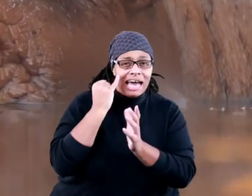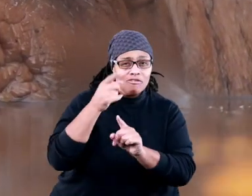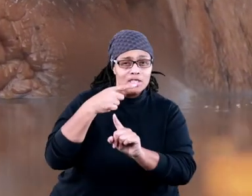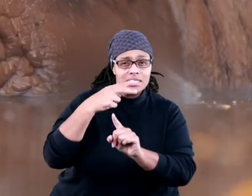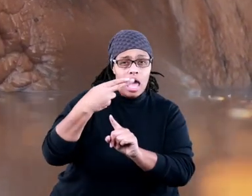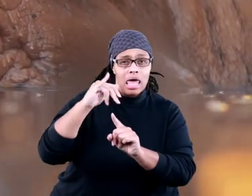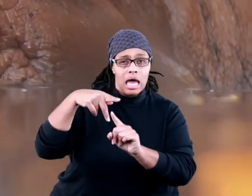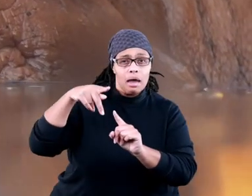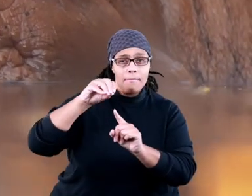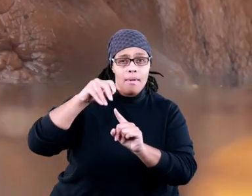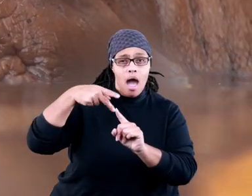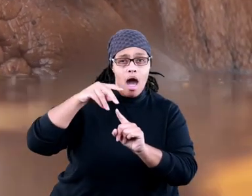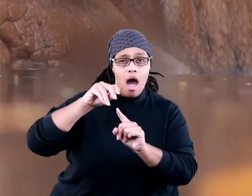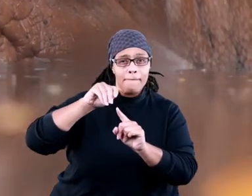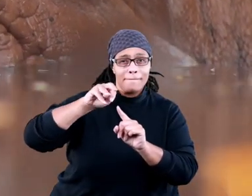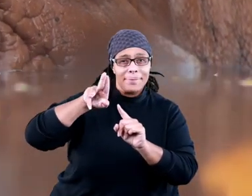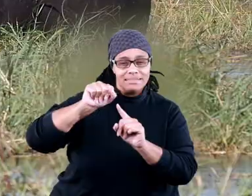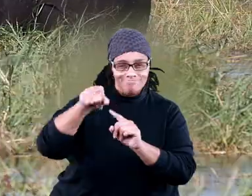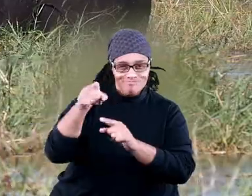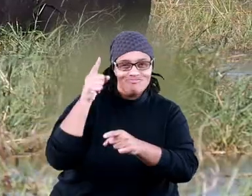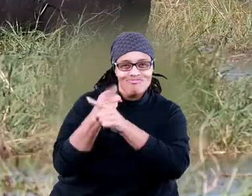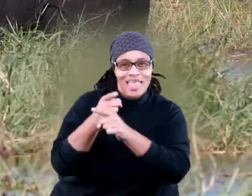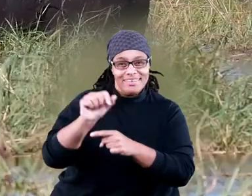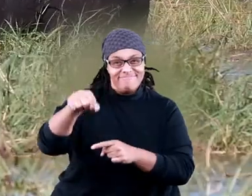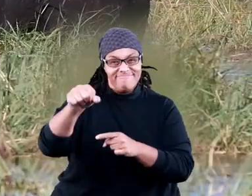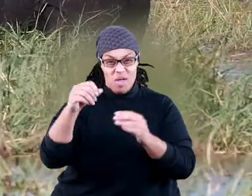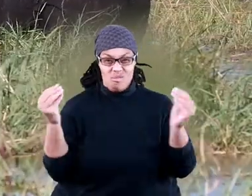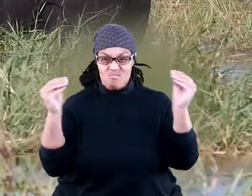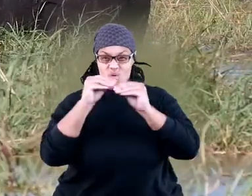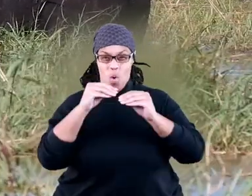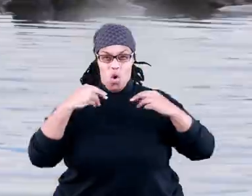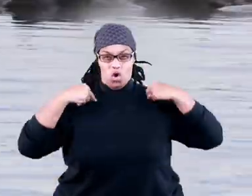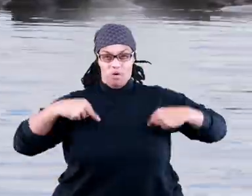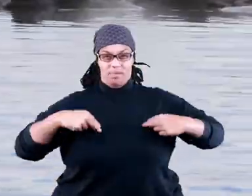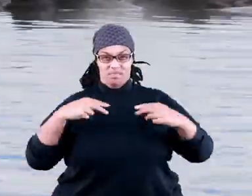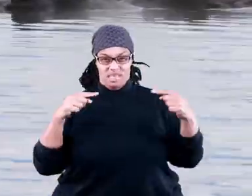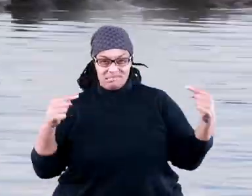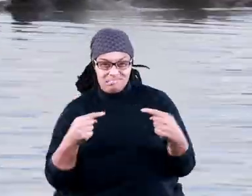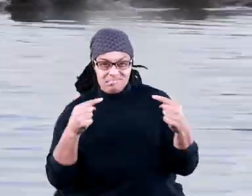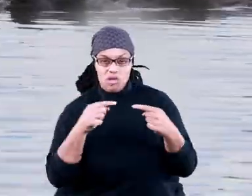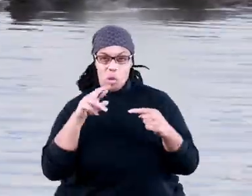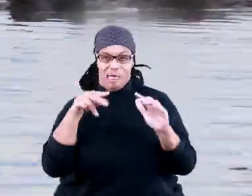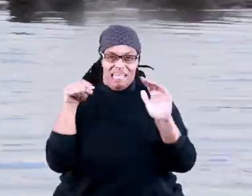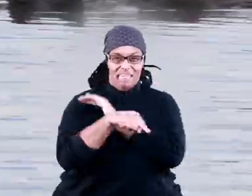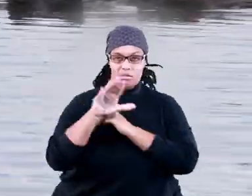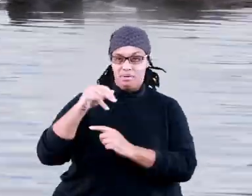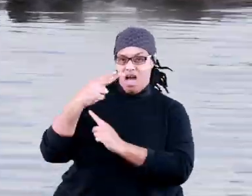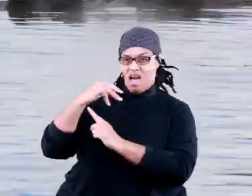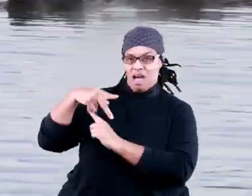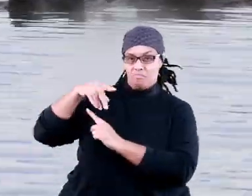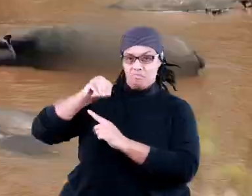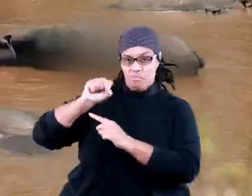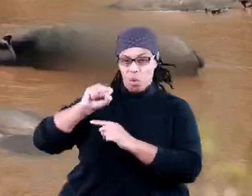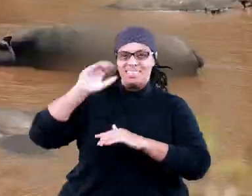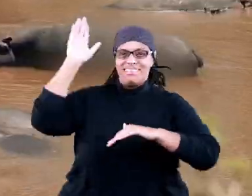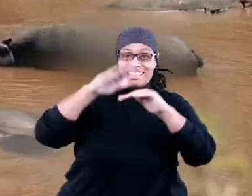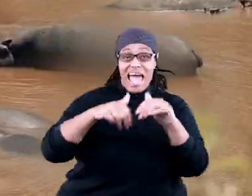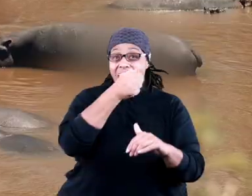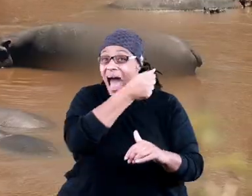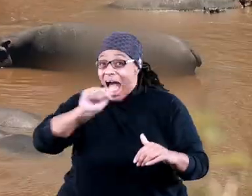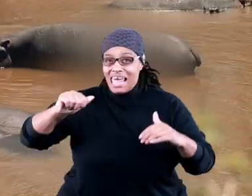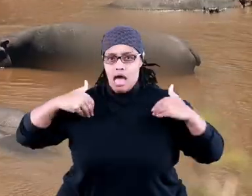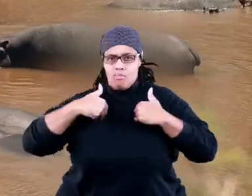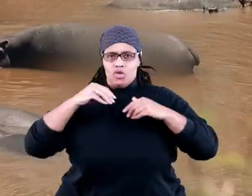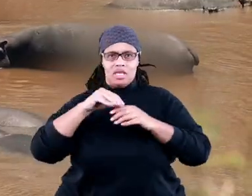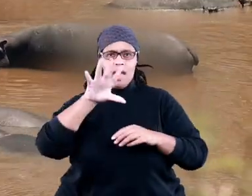you said hippopotamus, you're right. More humans are injured or killed by hippos than any other animal